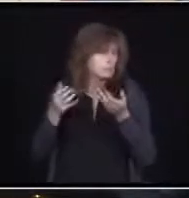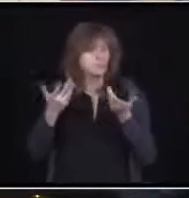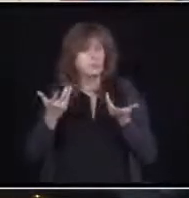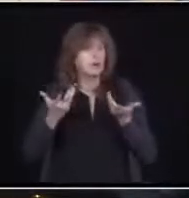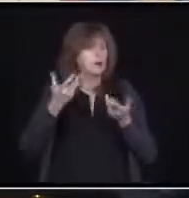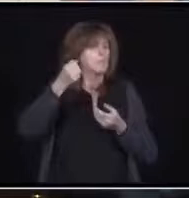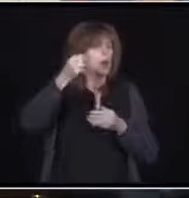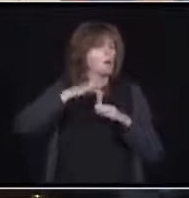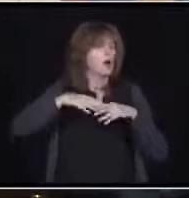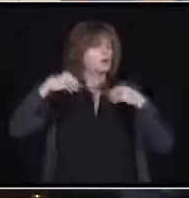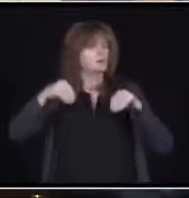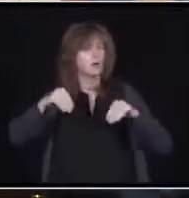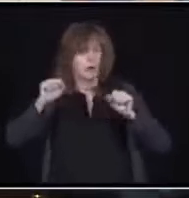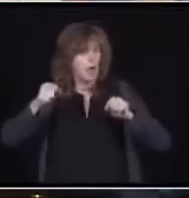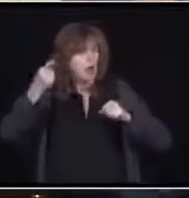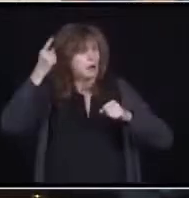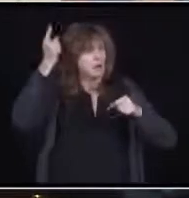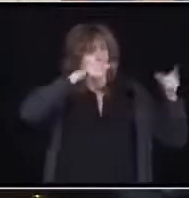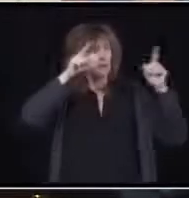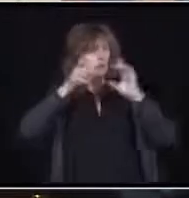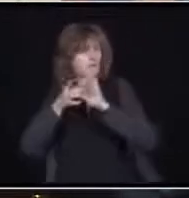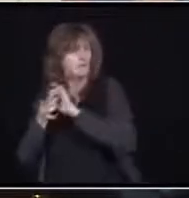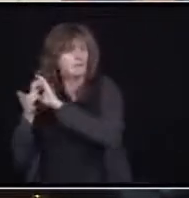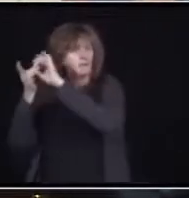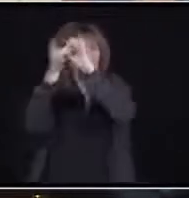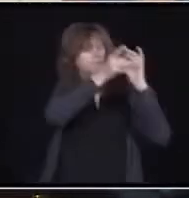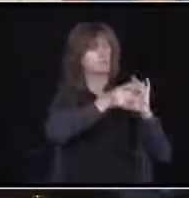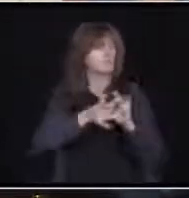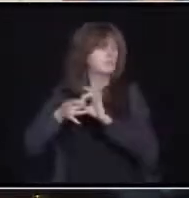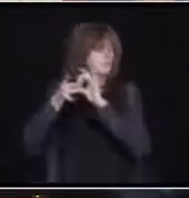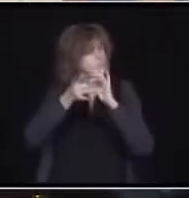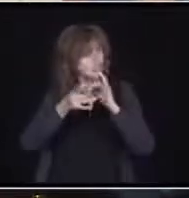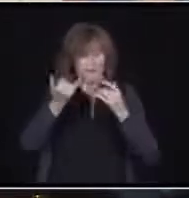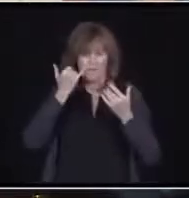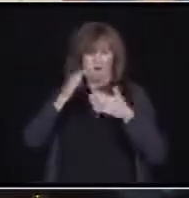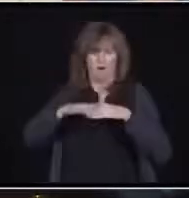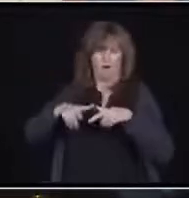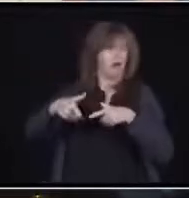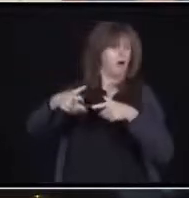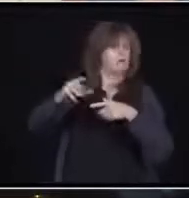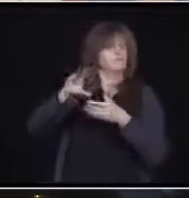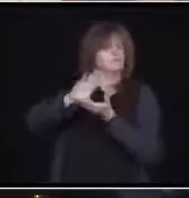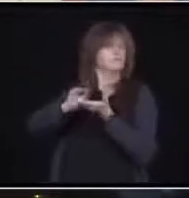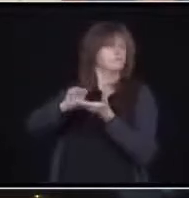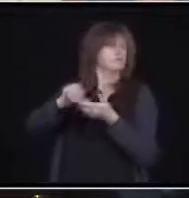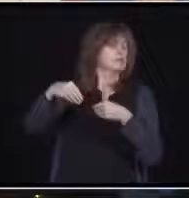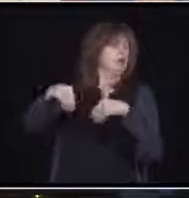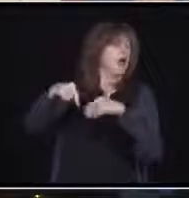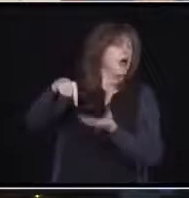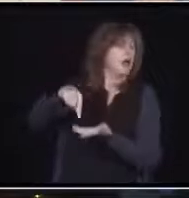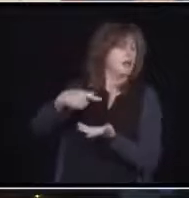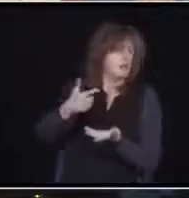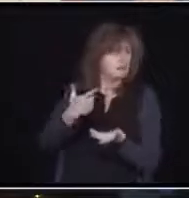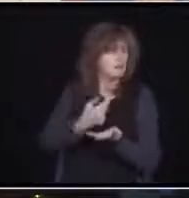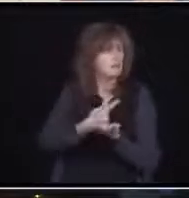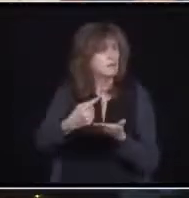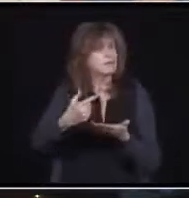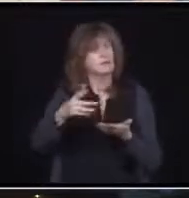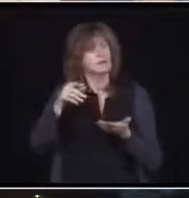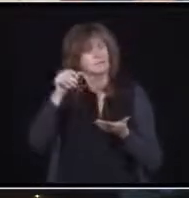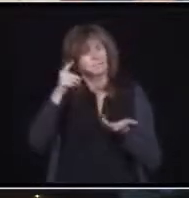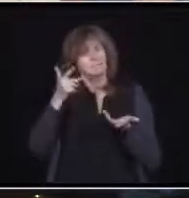what you guys are doing. But keep in mind, there's vicious competition with those folks.